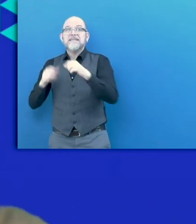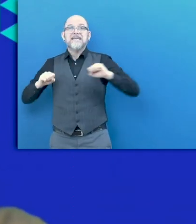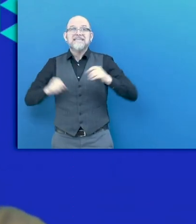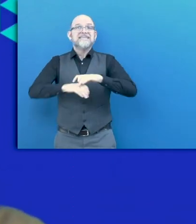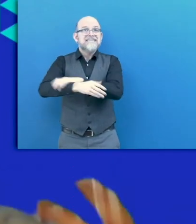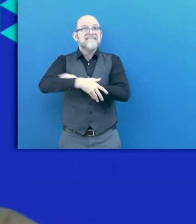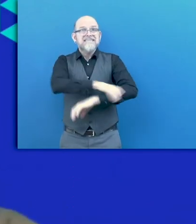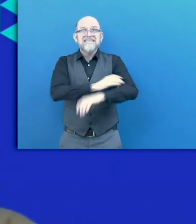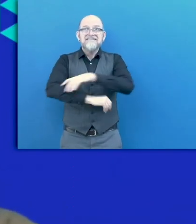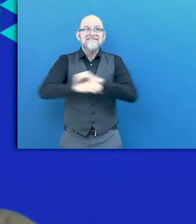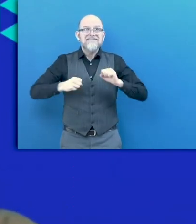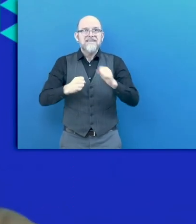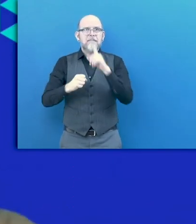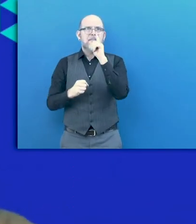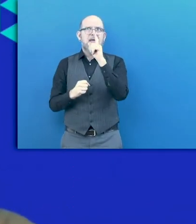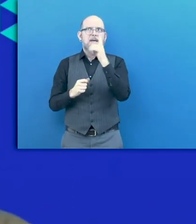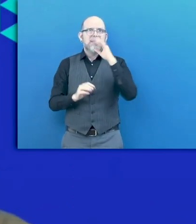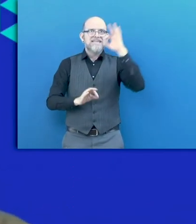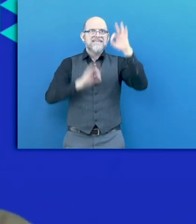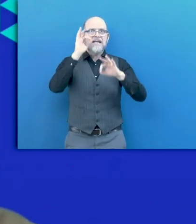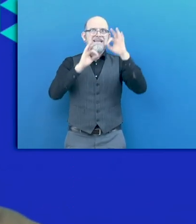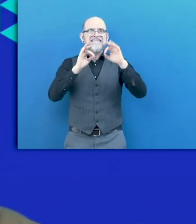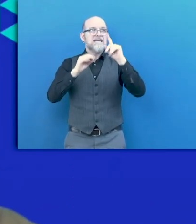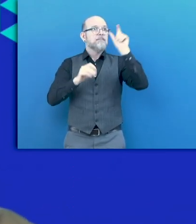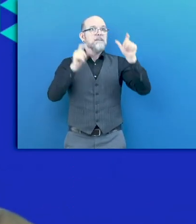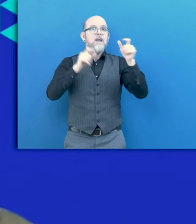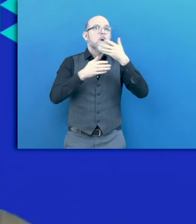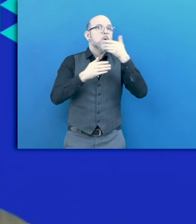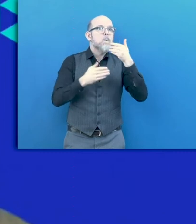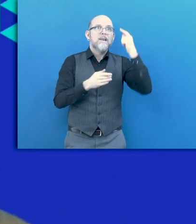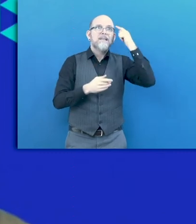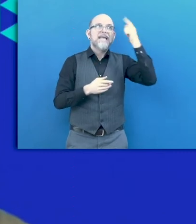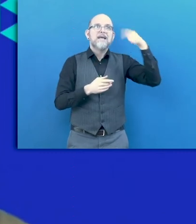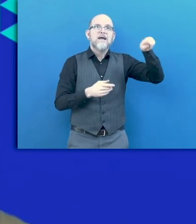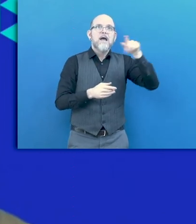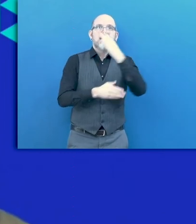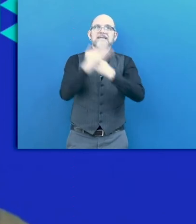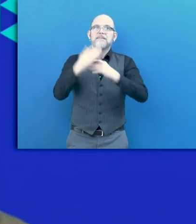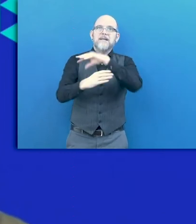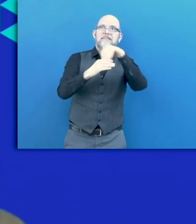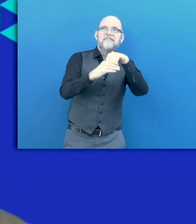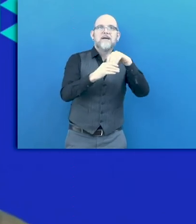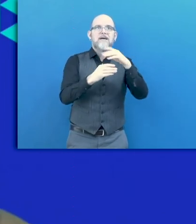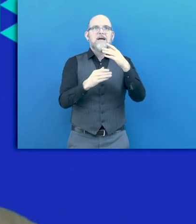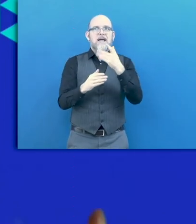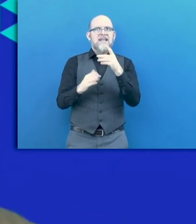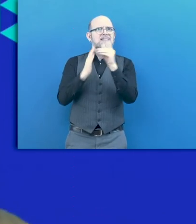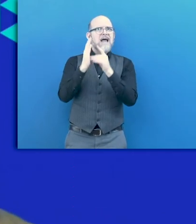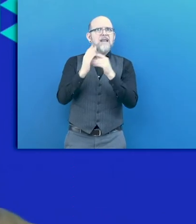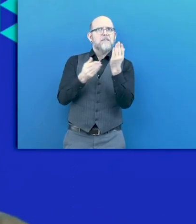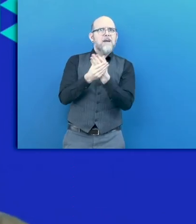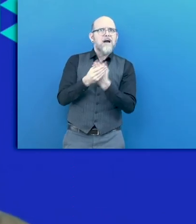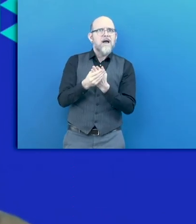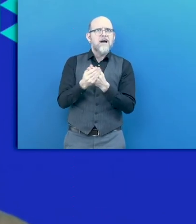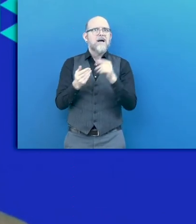often we don't have good statistics, although we know how to obtain disability-related statistics, but we are often